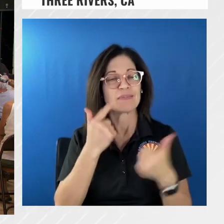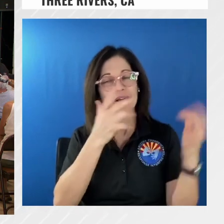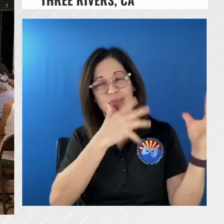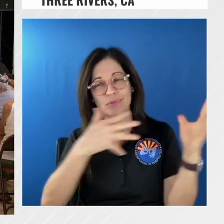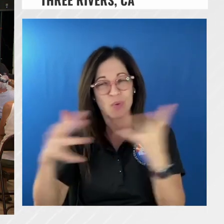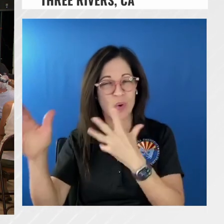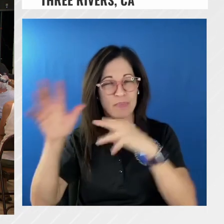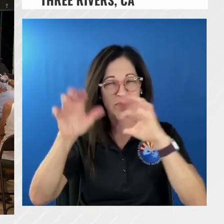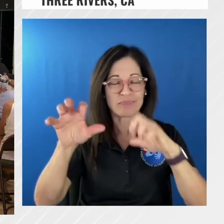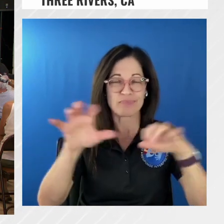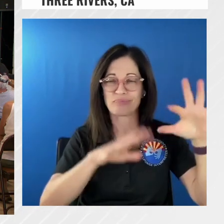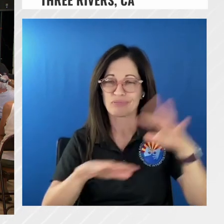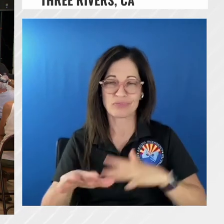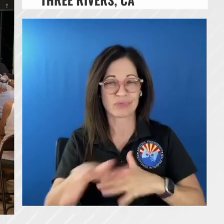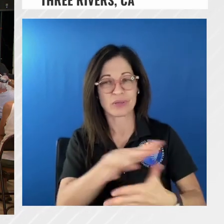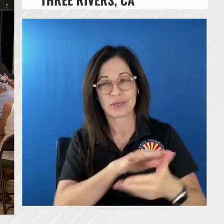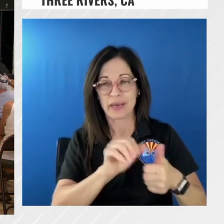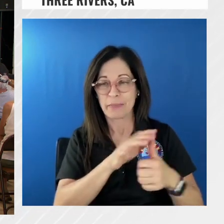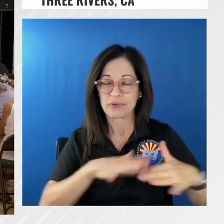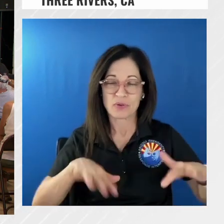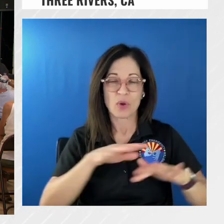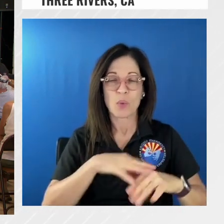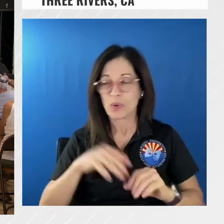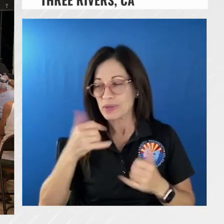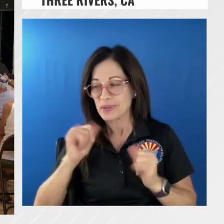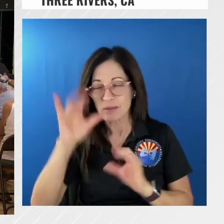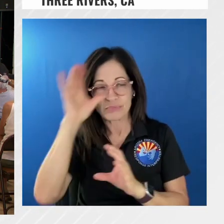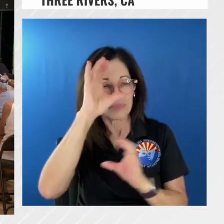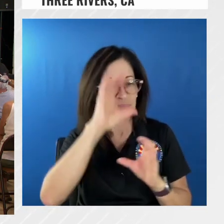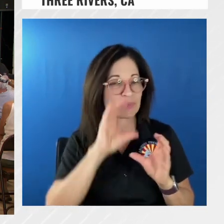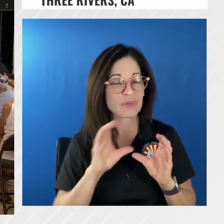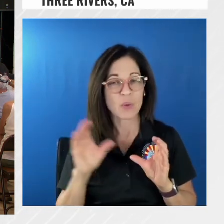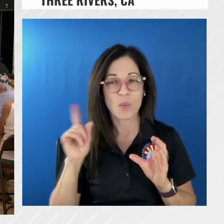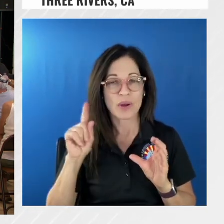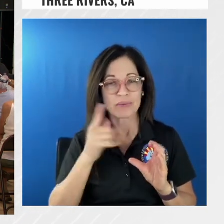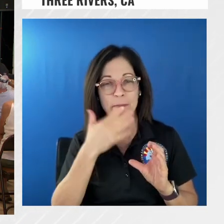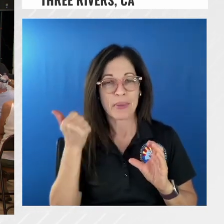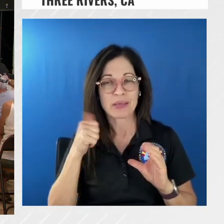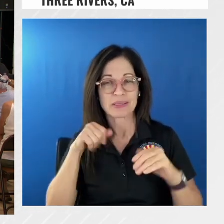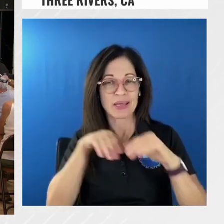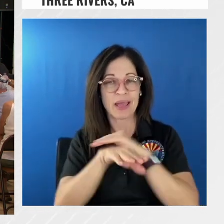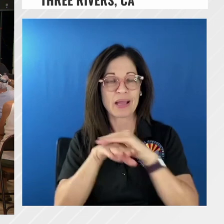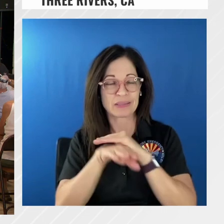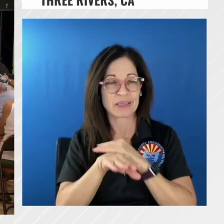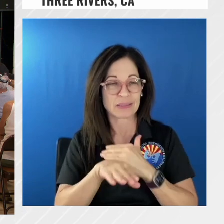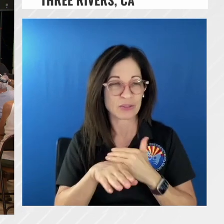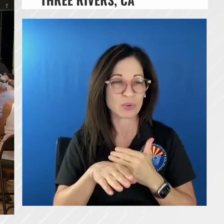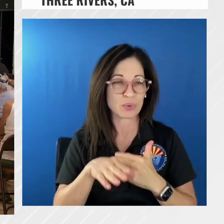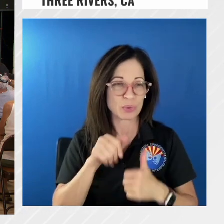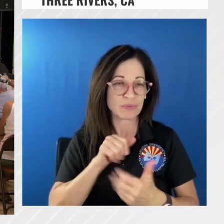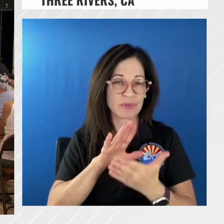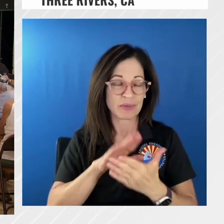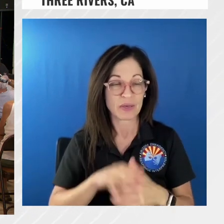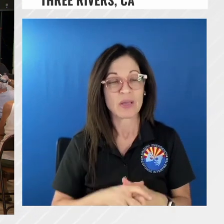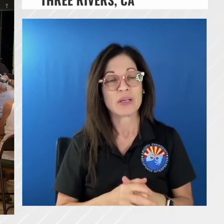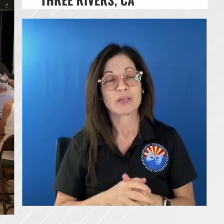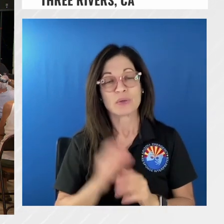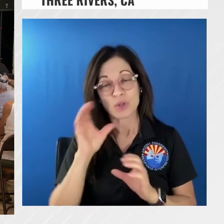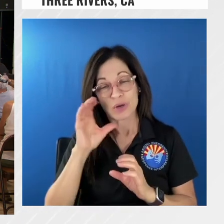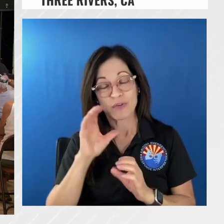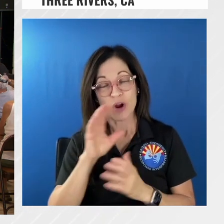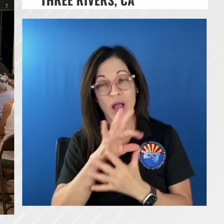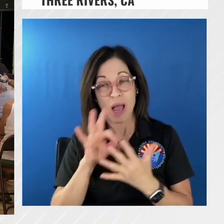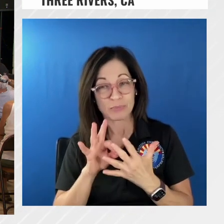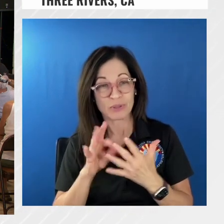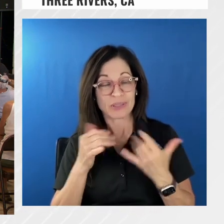working to identify those areas and continue to make it better for our access uh so we're looking at options out here uh currently with the